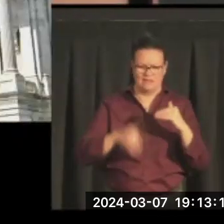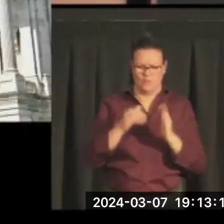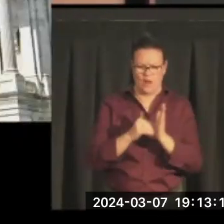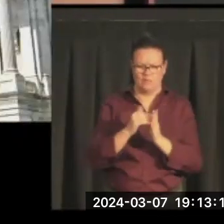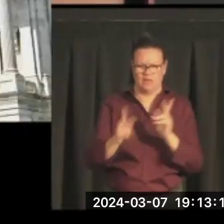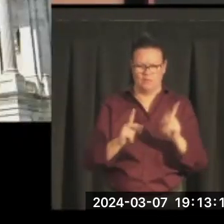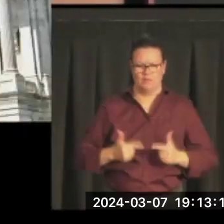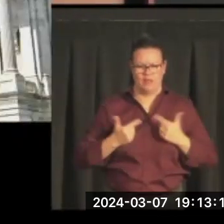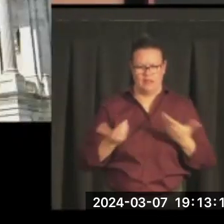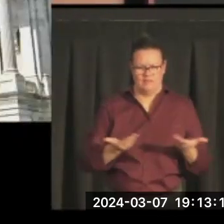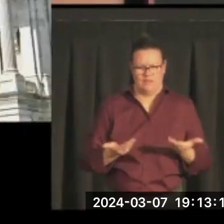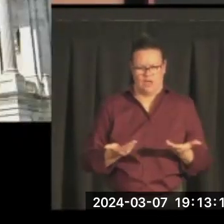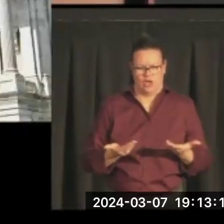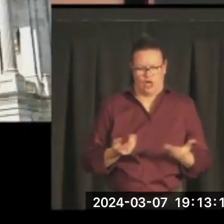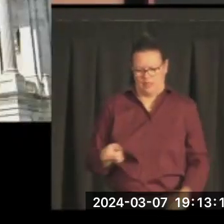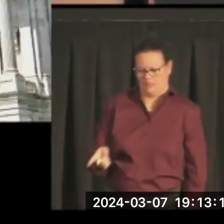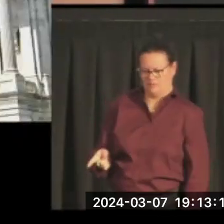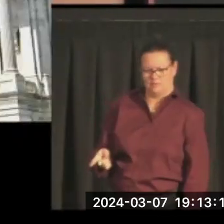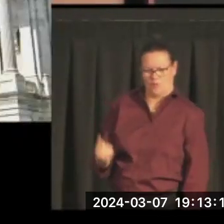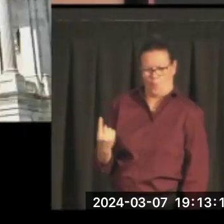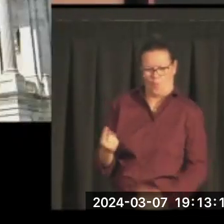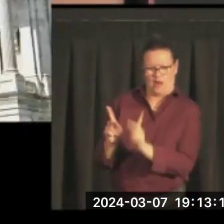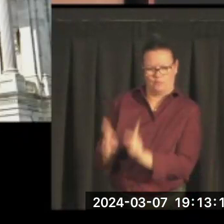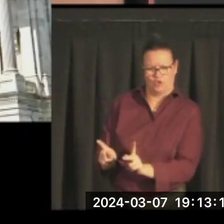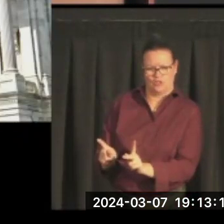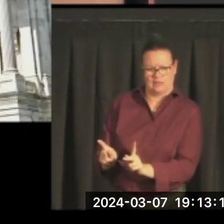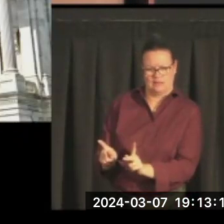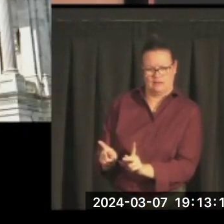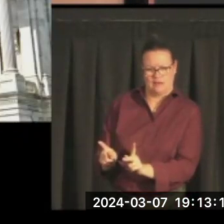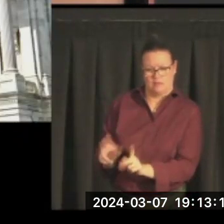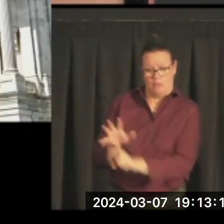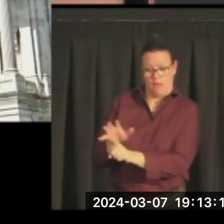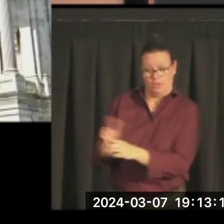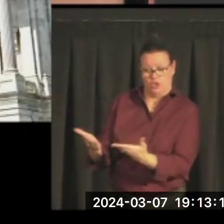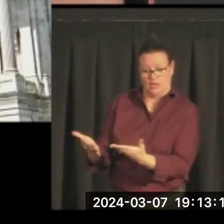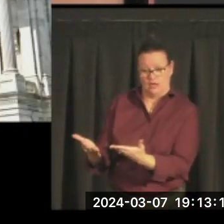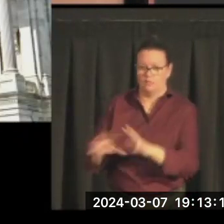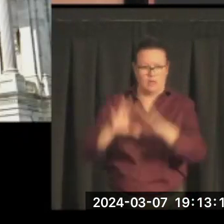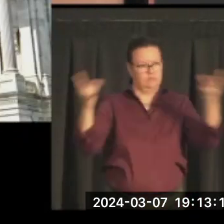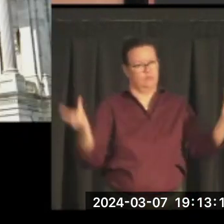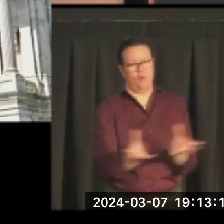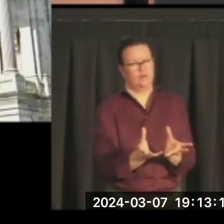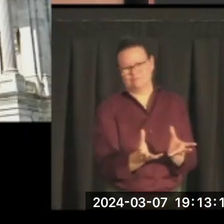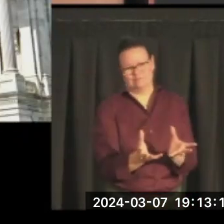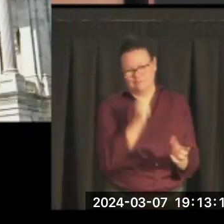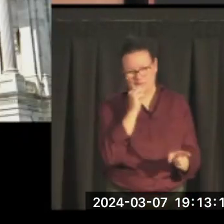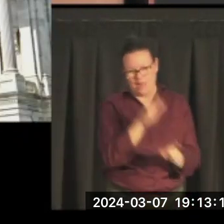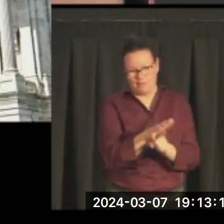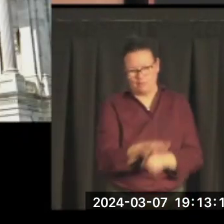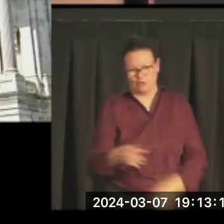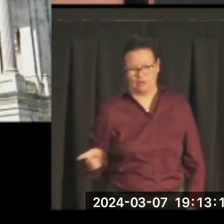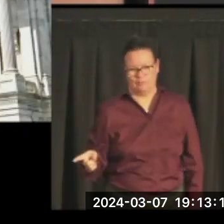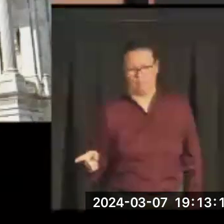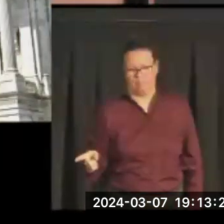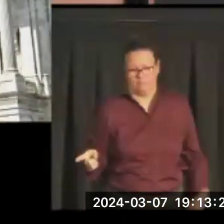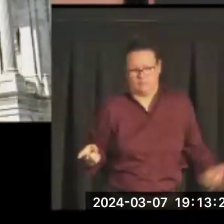somebody who's a big fish in a small place. And so what's the big deal about